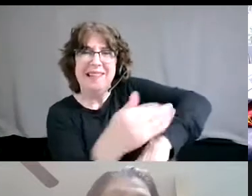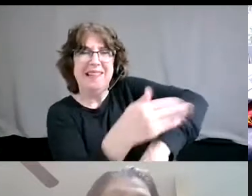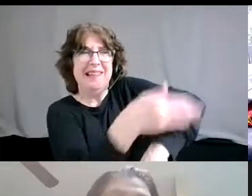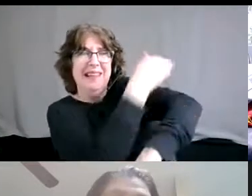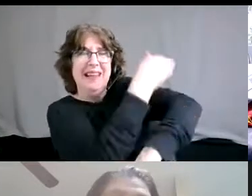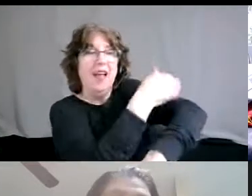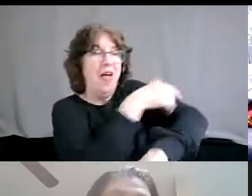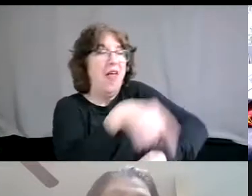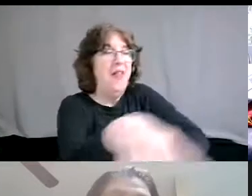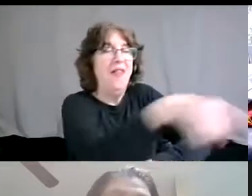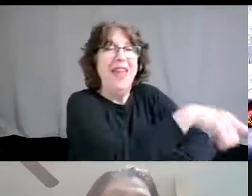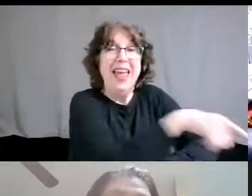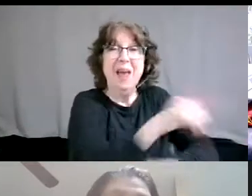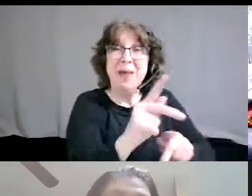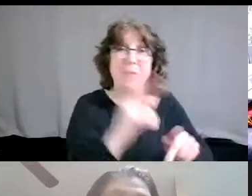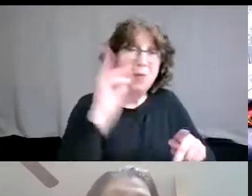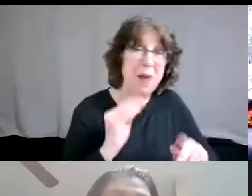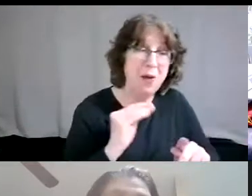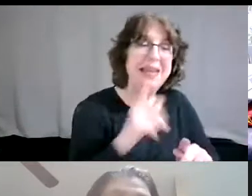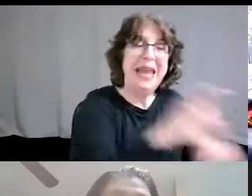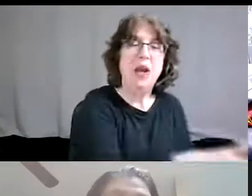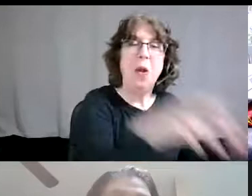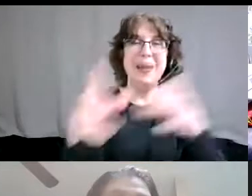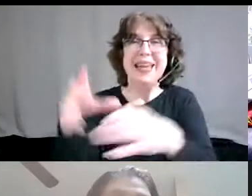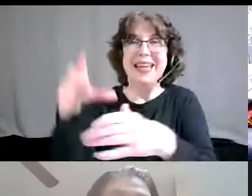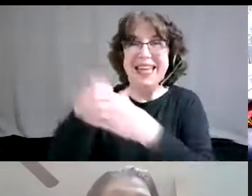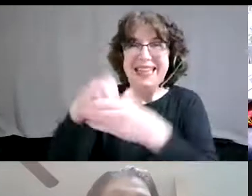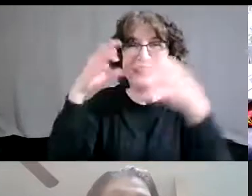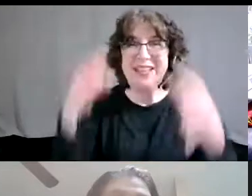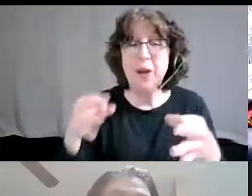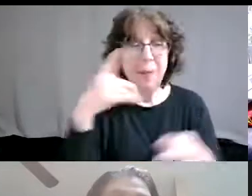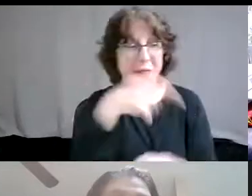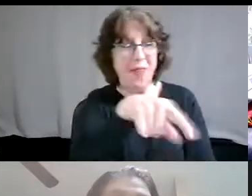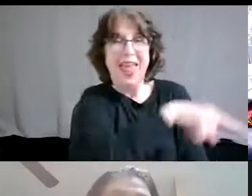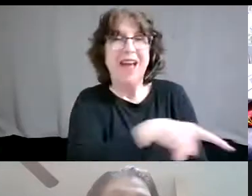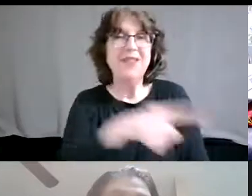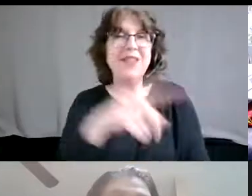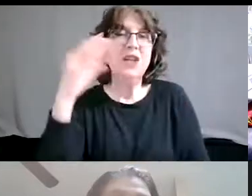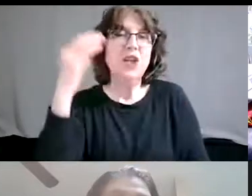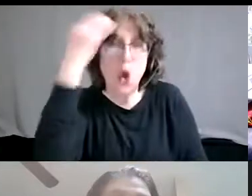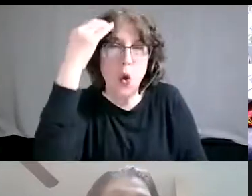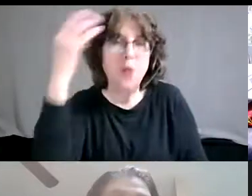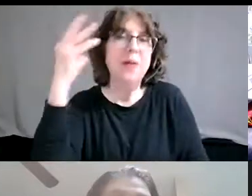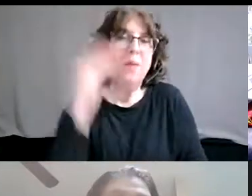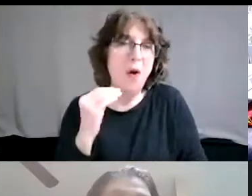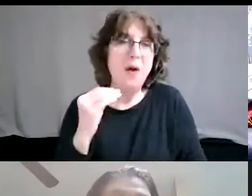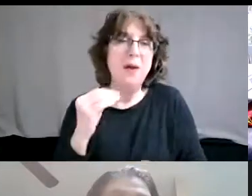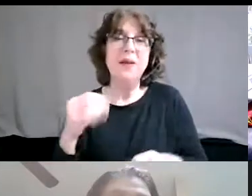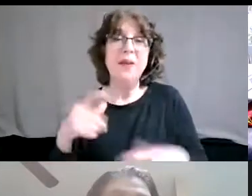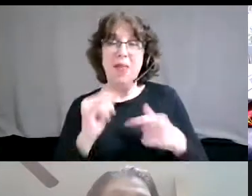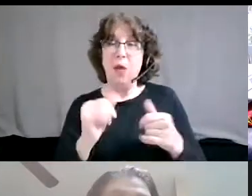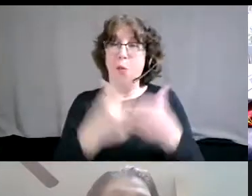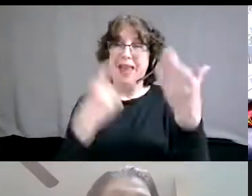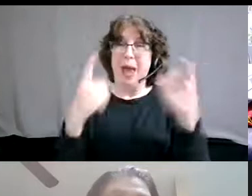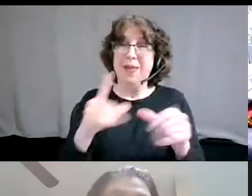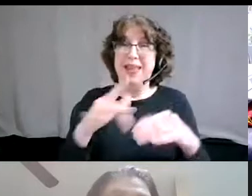the ones in that moment who have the most nuanced and embodied understanding of what's happening in that space, as opposed to perhaps